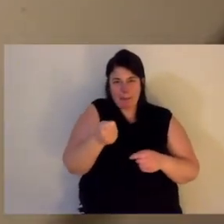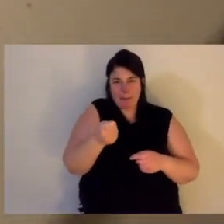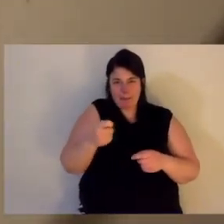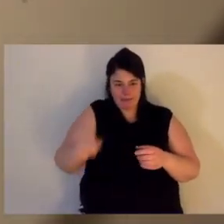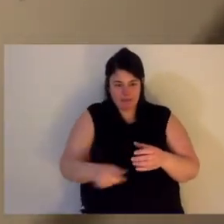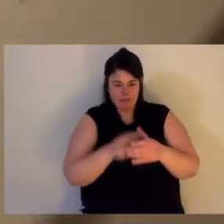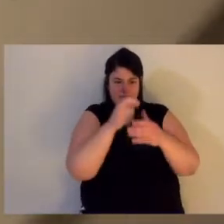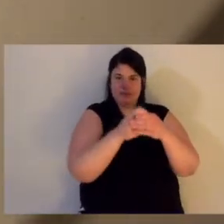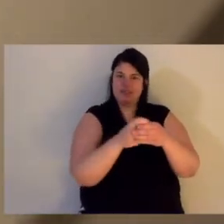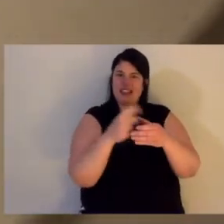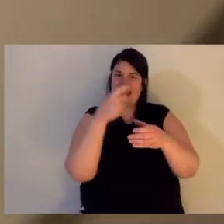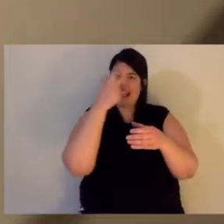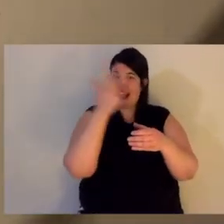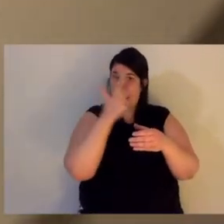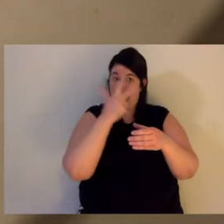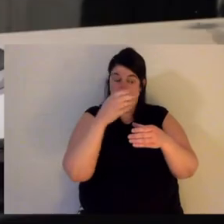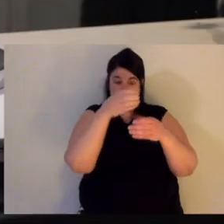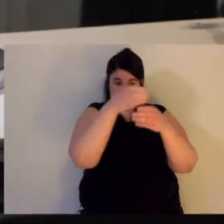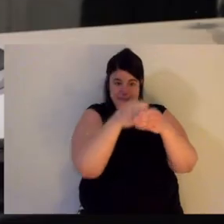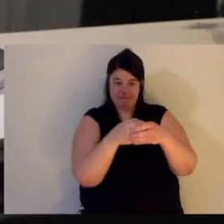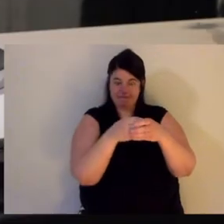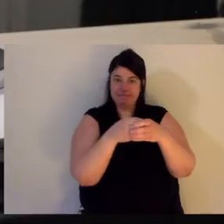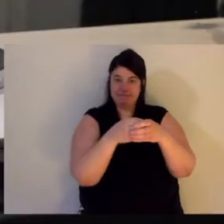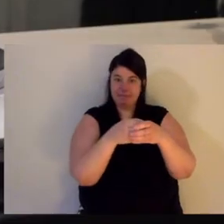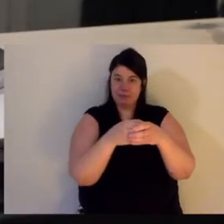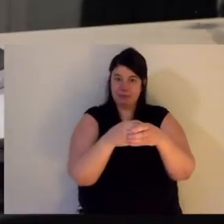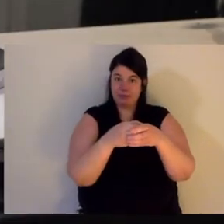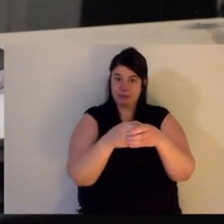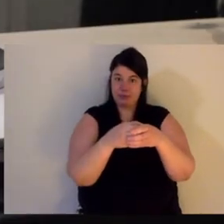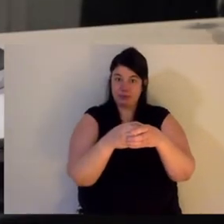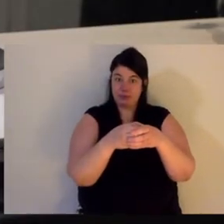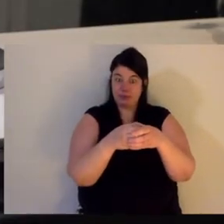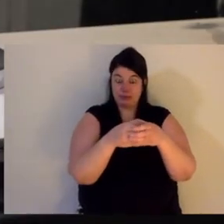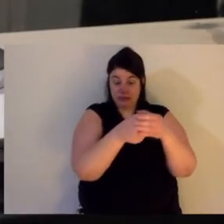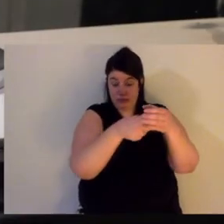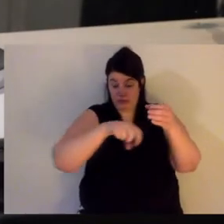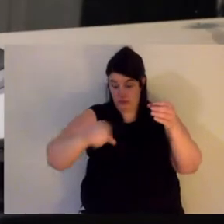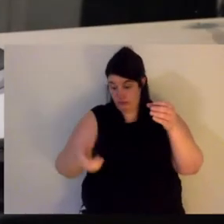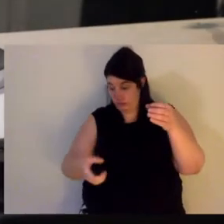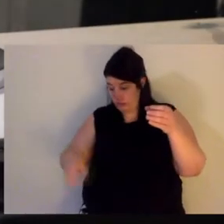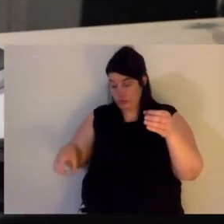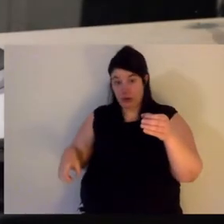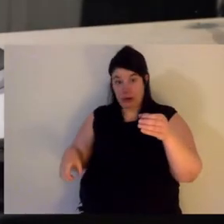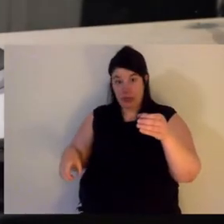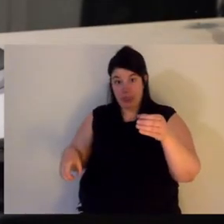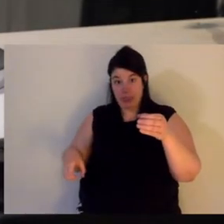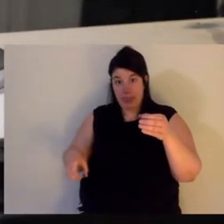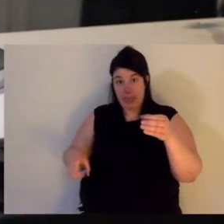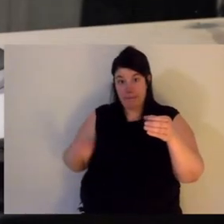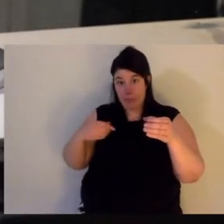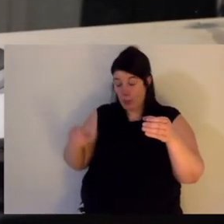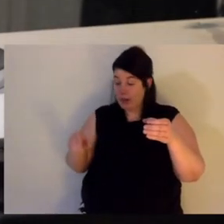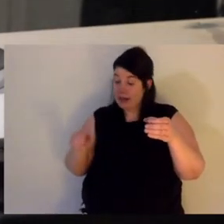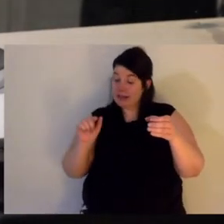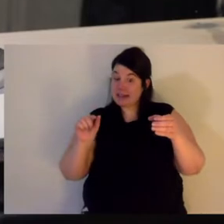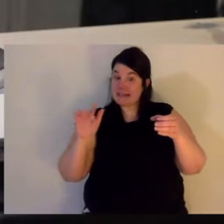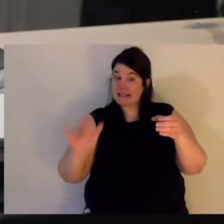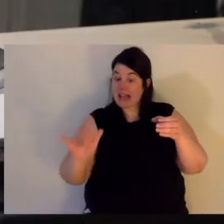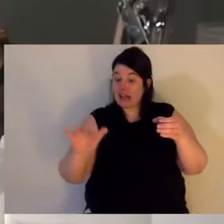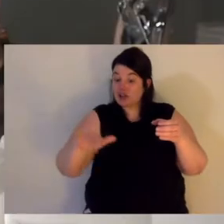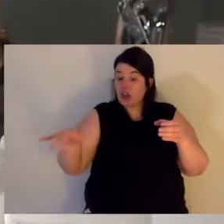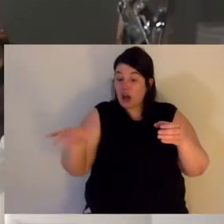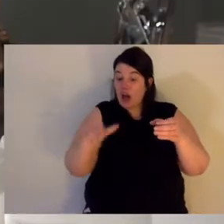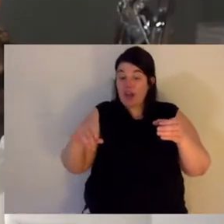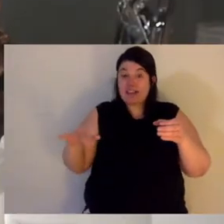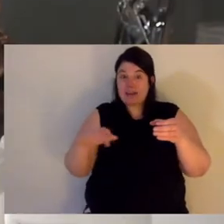we use that vacuum. We just tickle the spider. Just touch the hairs on its legs. And they're really cranky. They rear up. And